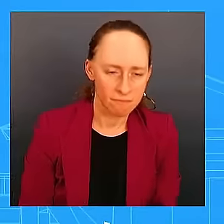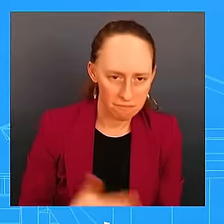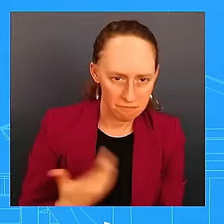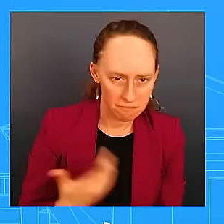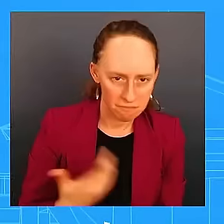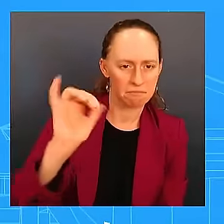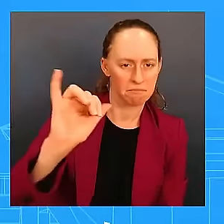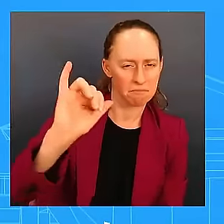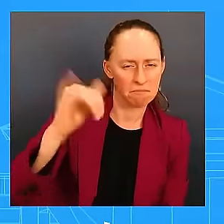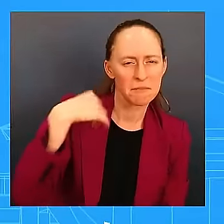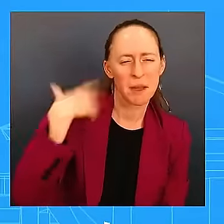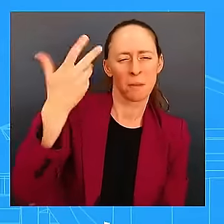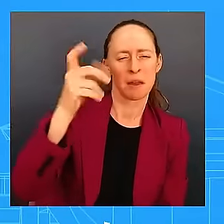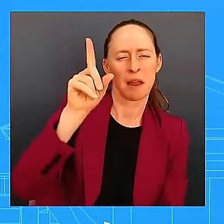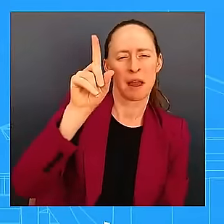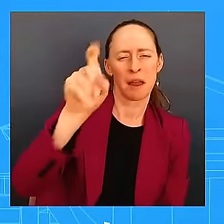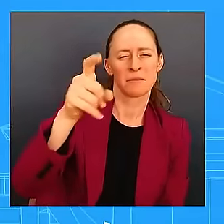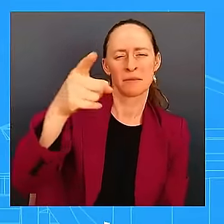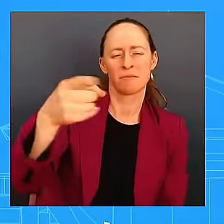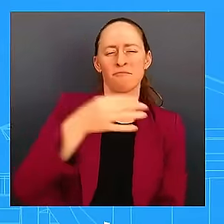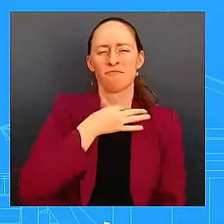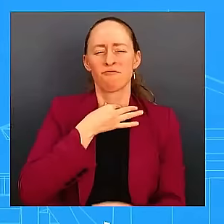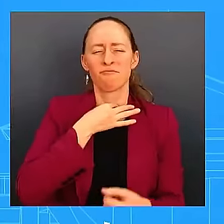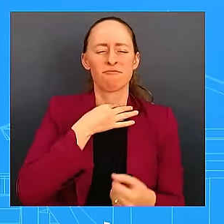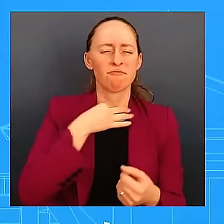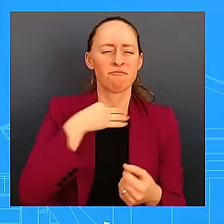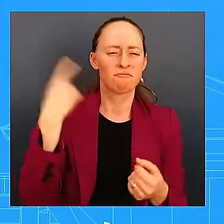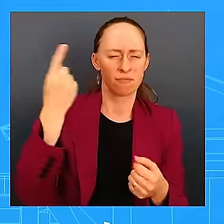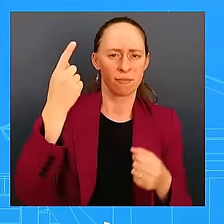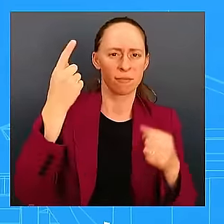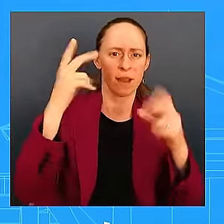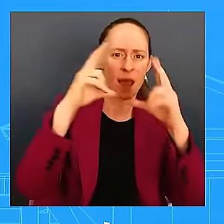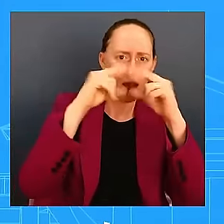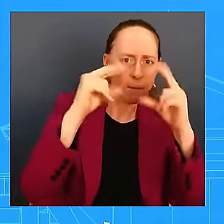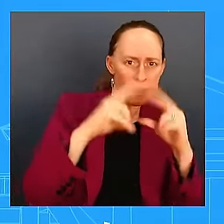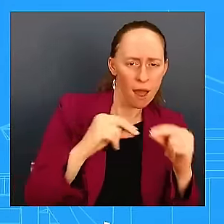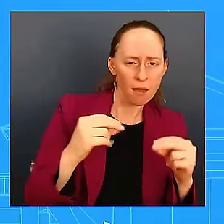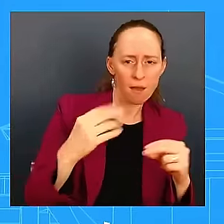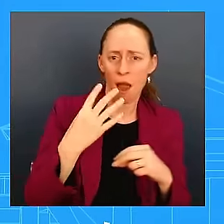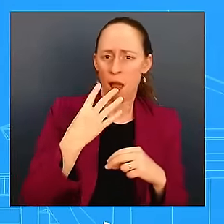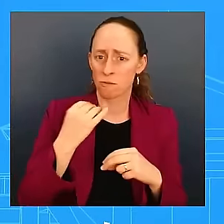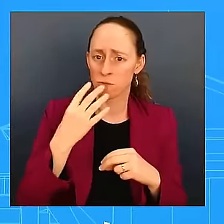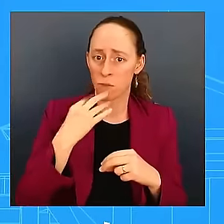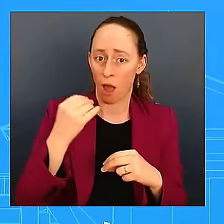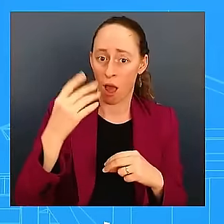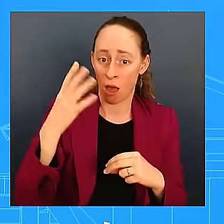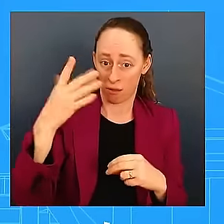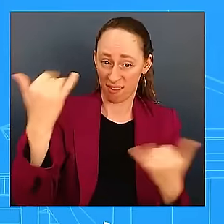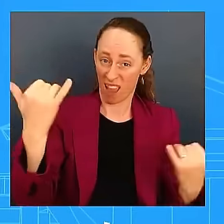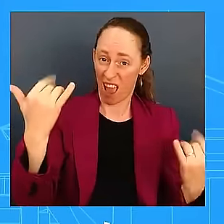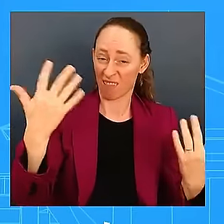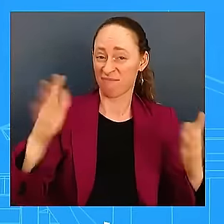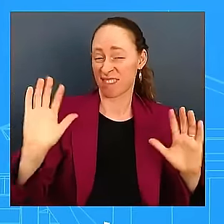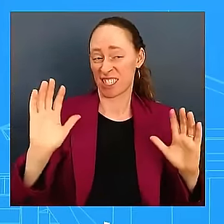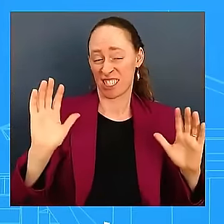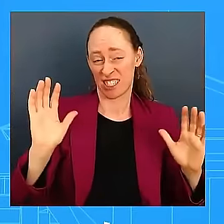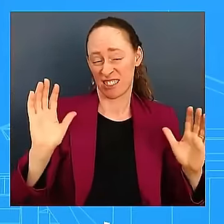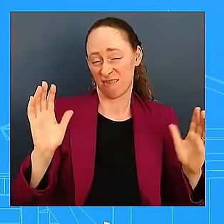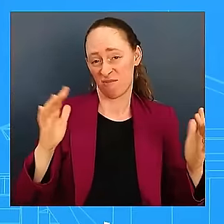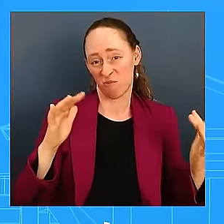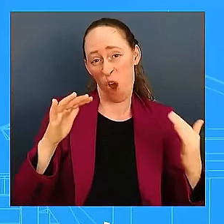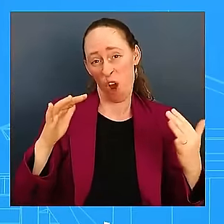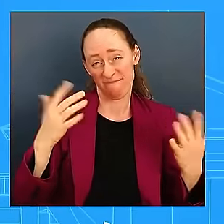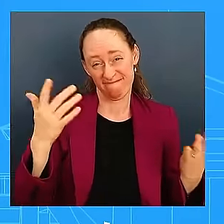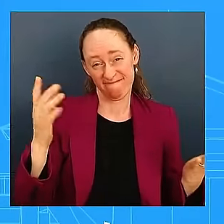and Lebanon right now is in fact war? I'm not going to get into semantics from here. What we know and what we are seeing